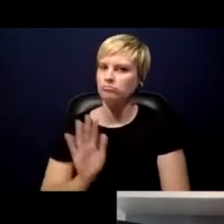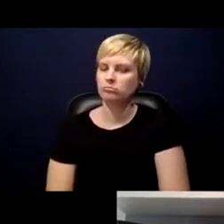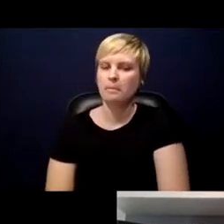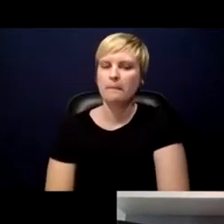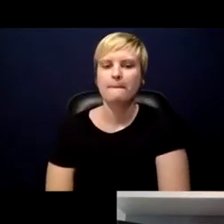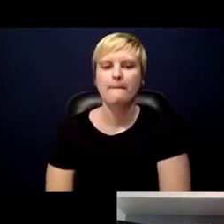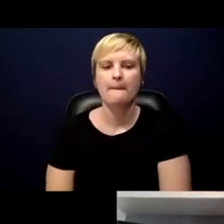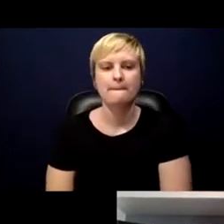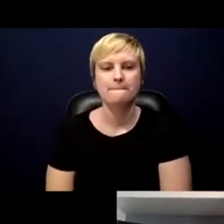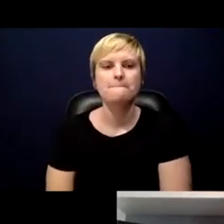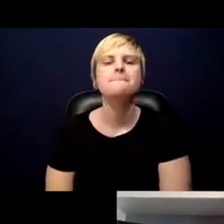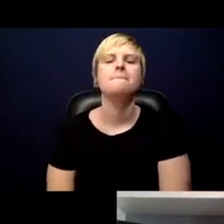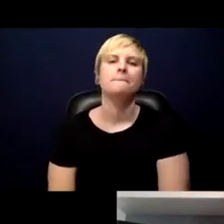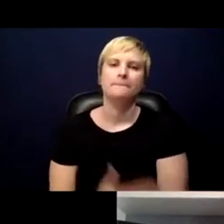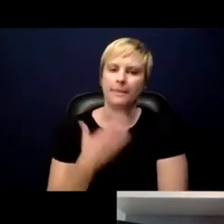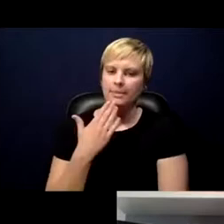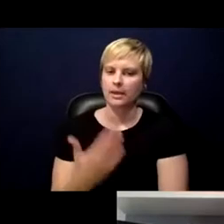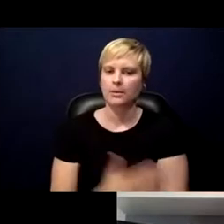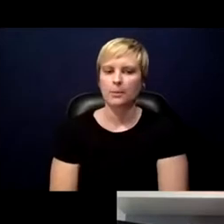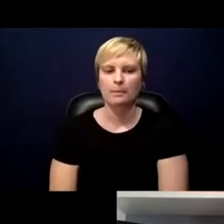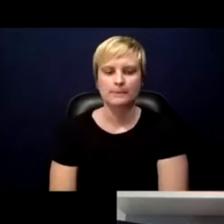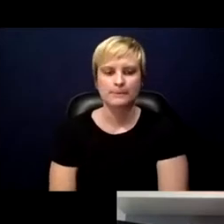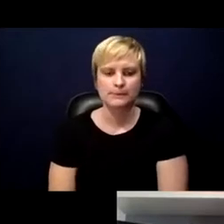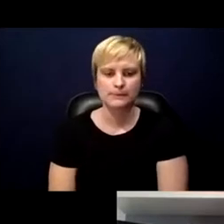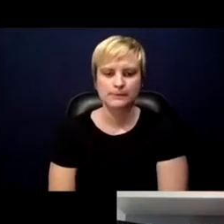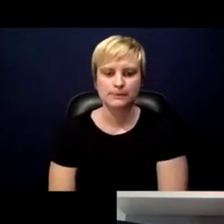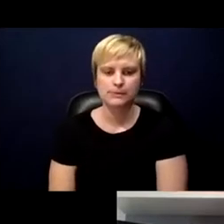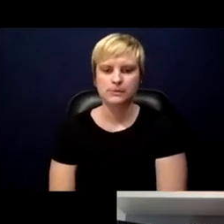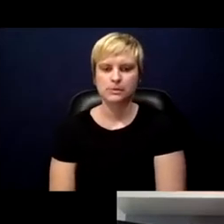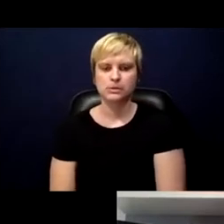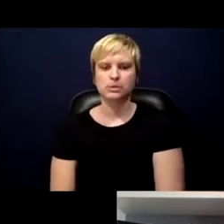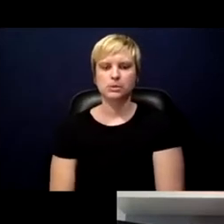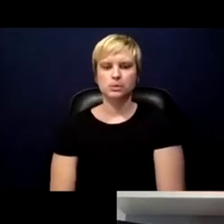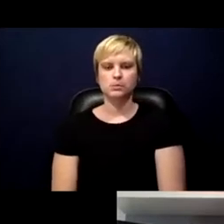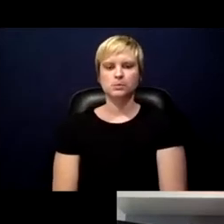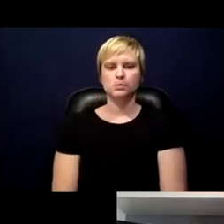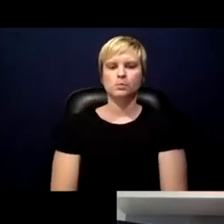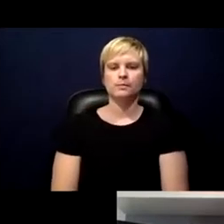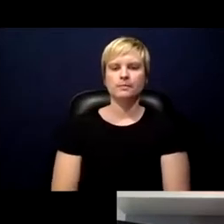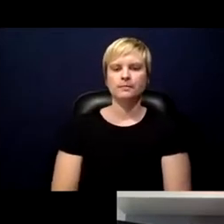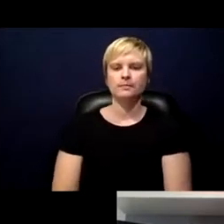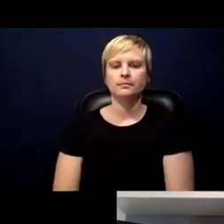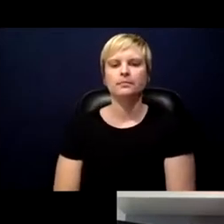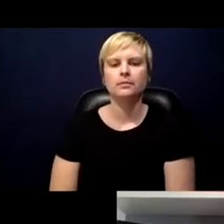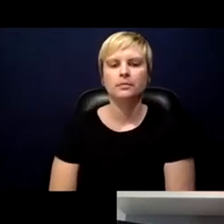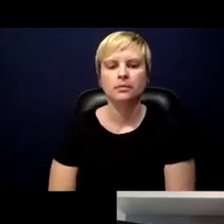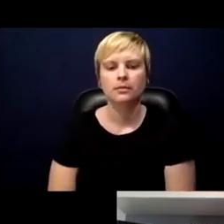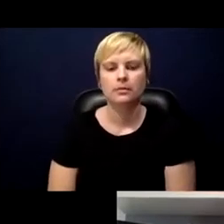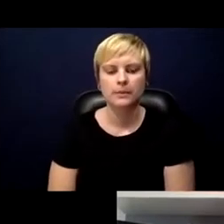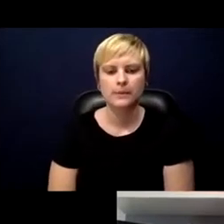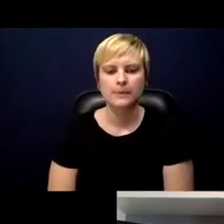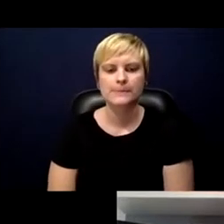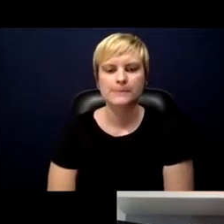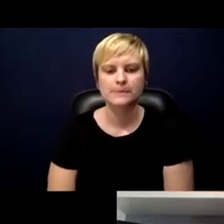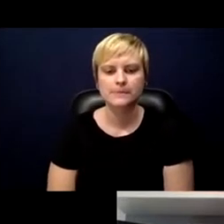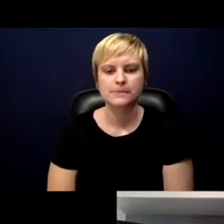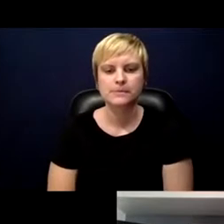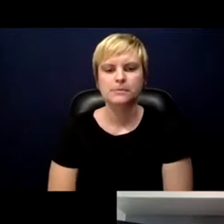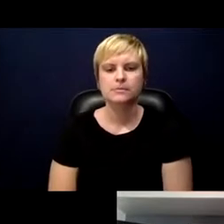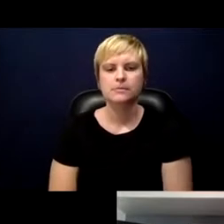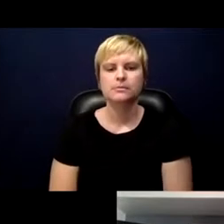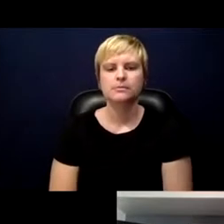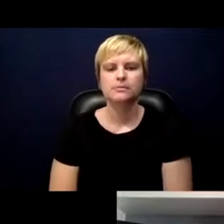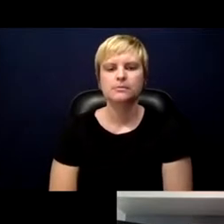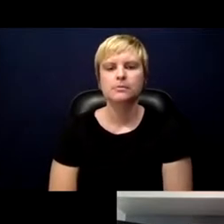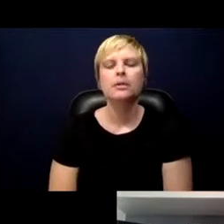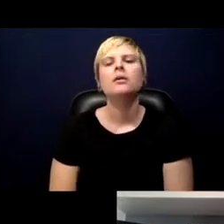Thank you. One of the other questions that's come in is one of the biggest worries that they have is about the stigma of losing their